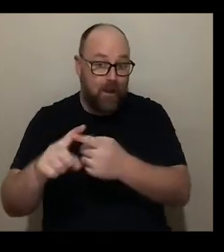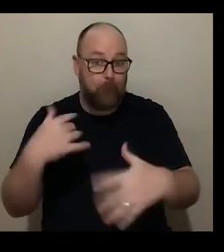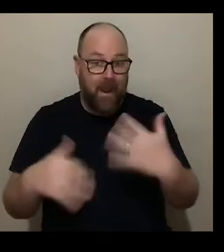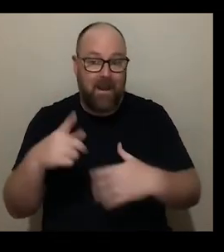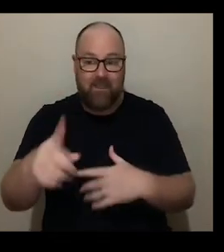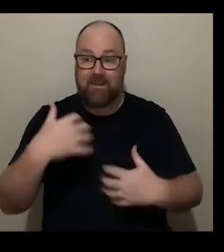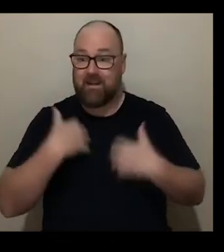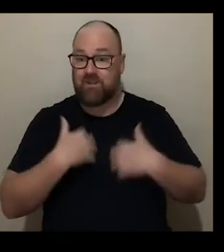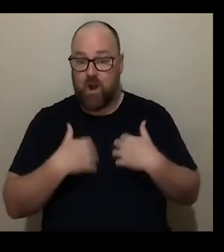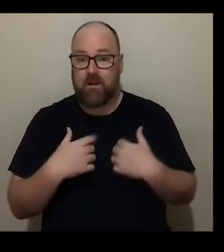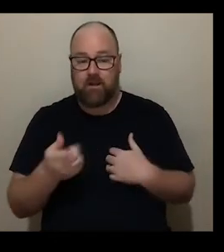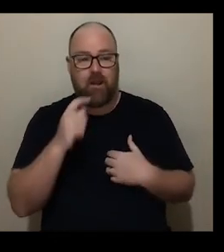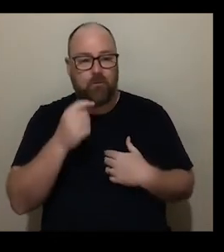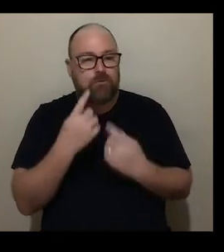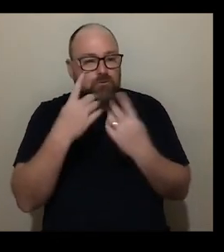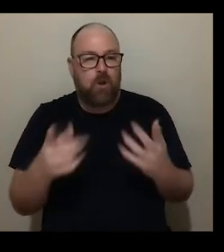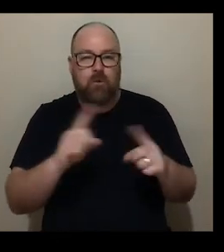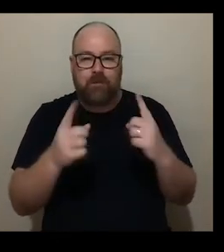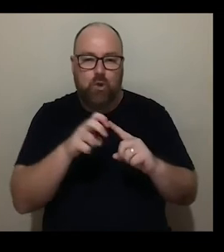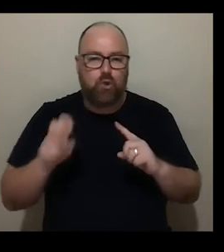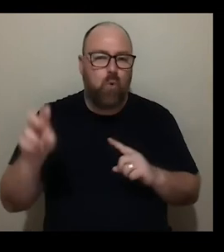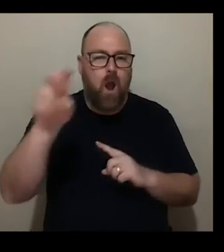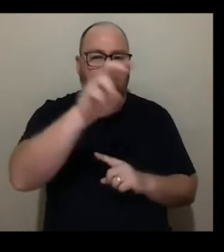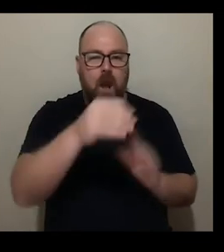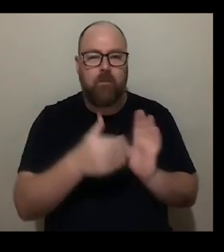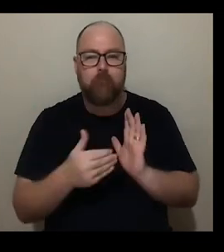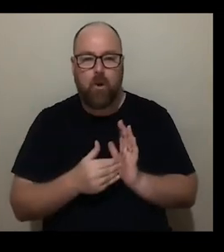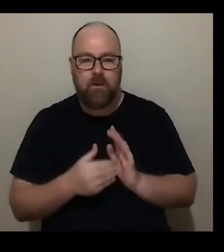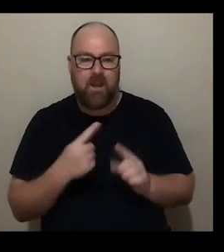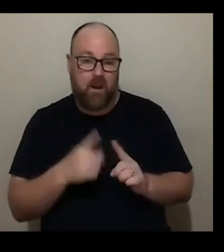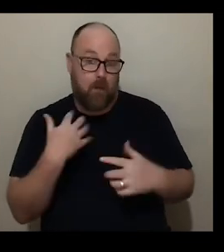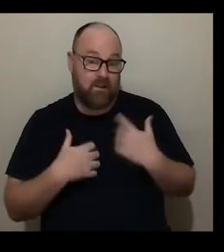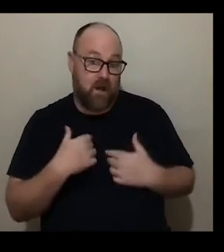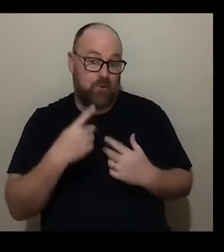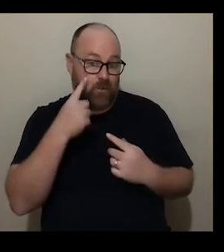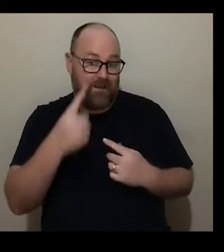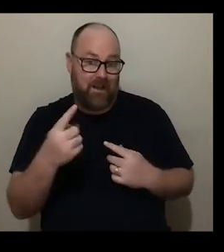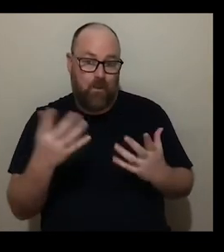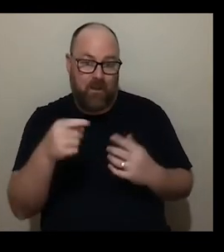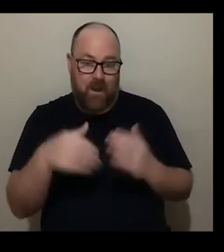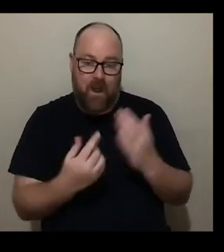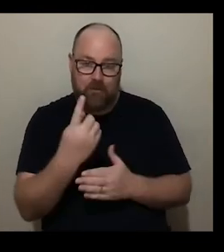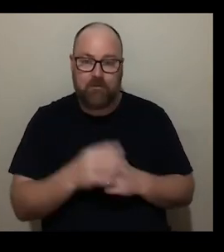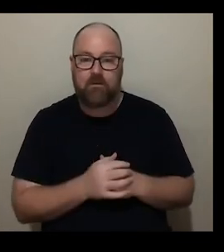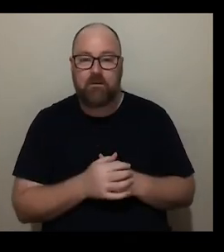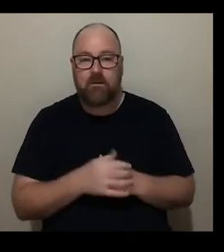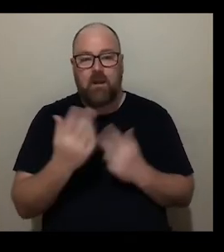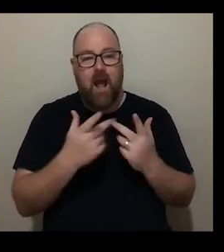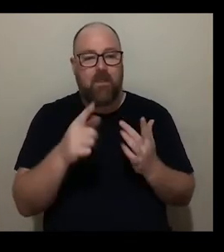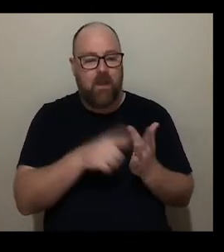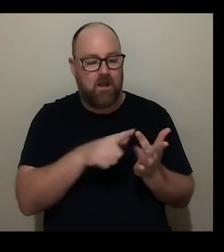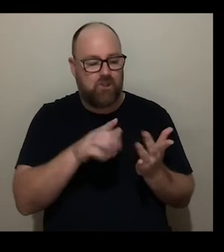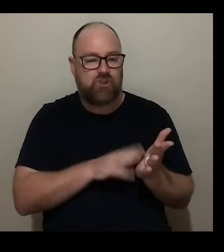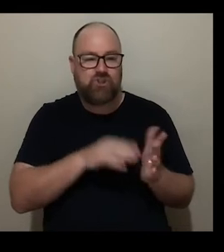going on to kind of do various bits of touring at the moment and um excited to see where that goes we've got people like uh